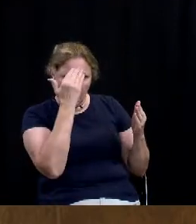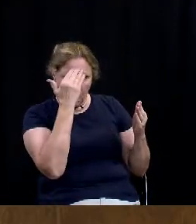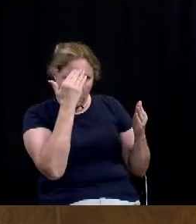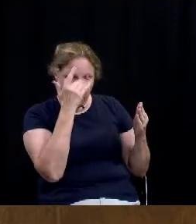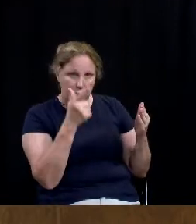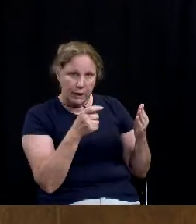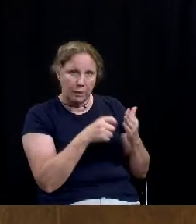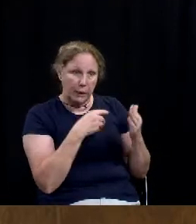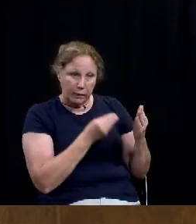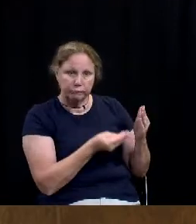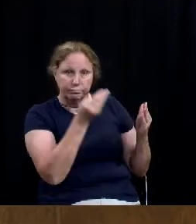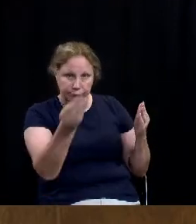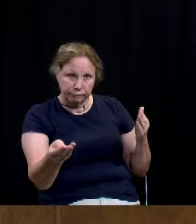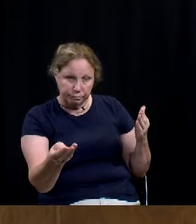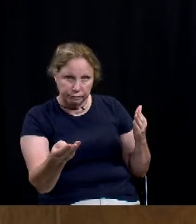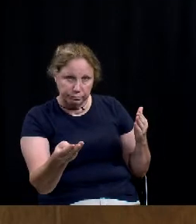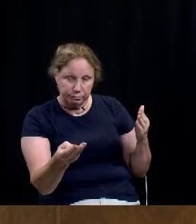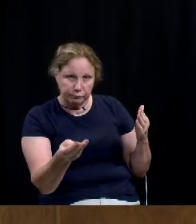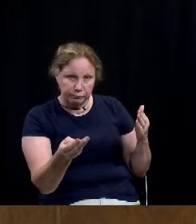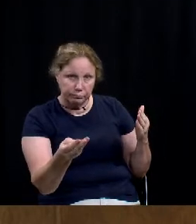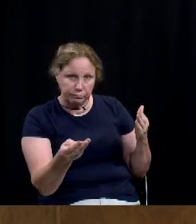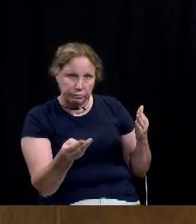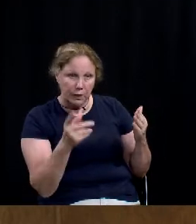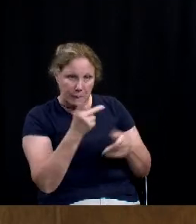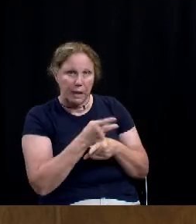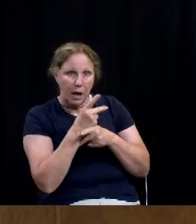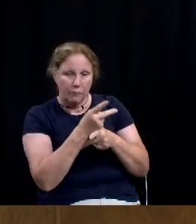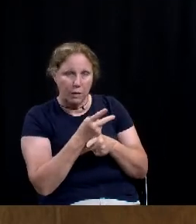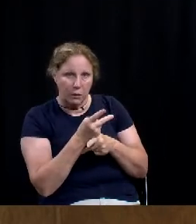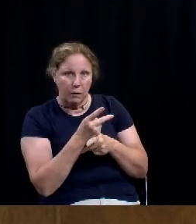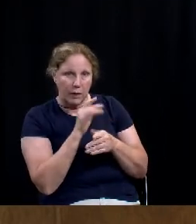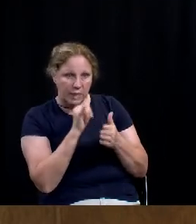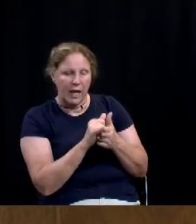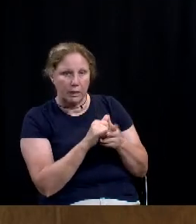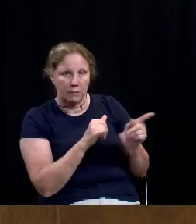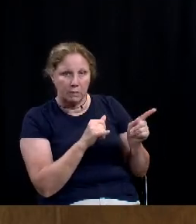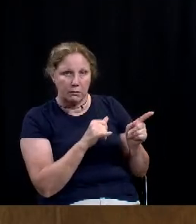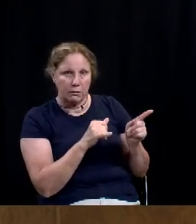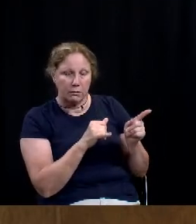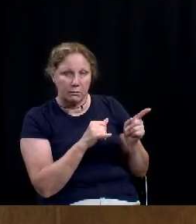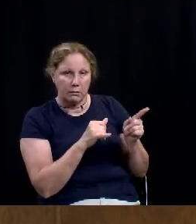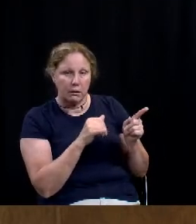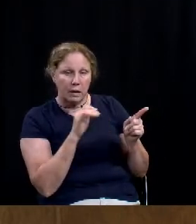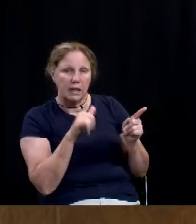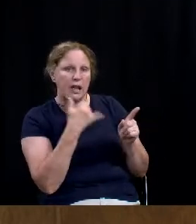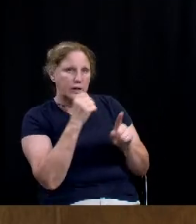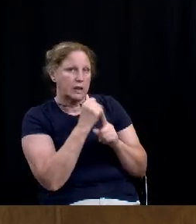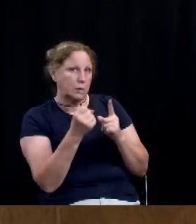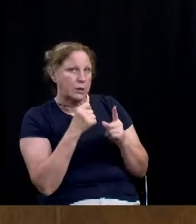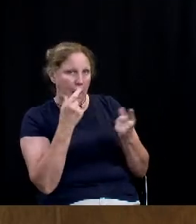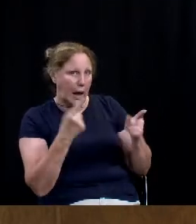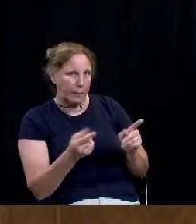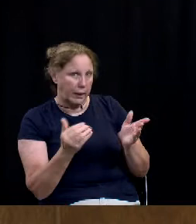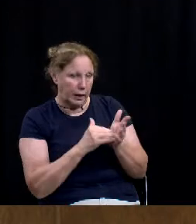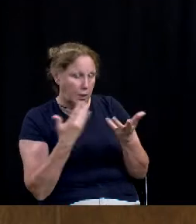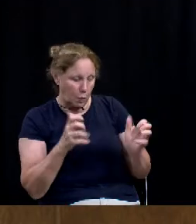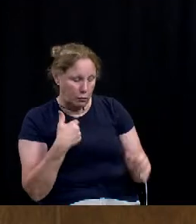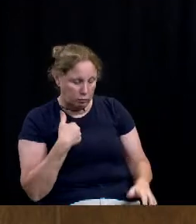on just to watch out for this in particular and that another situation like that doesn't happen again.